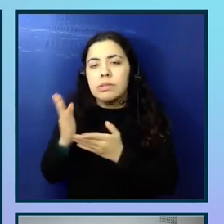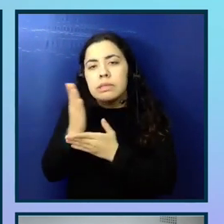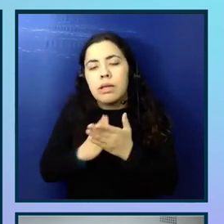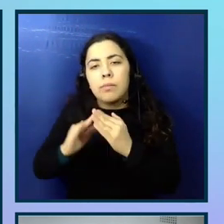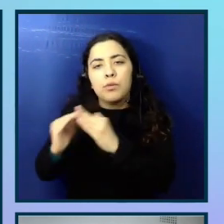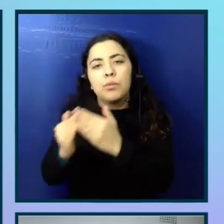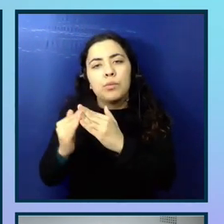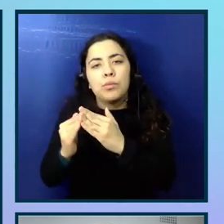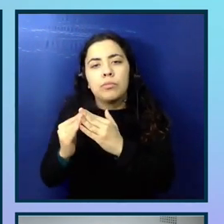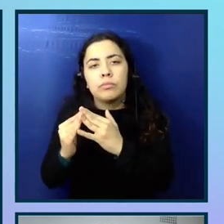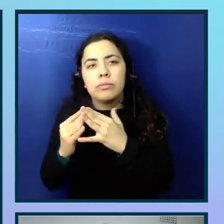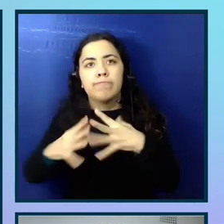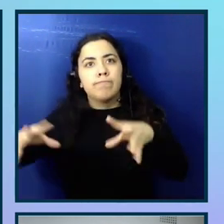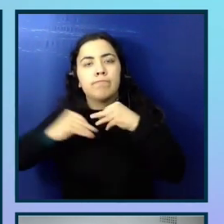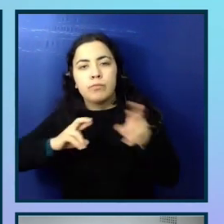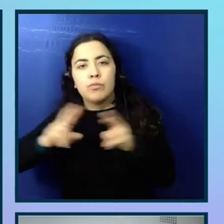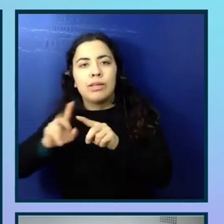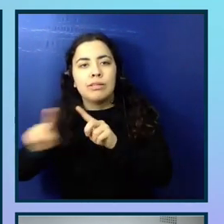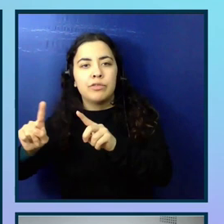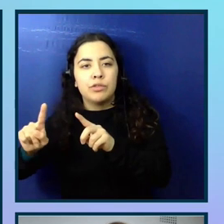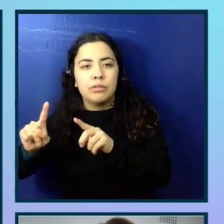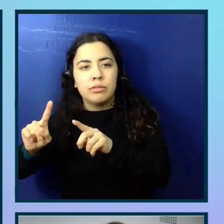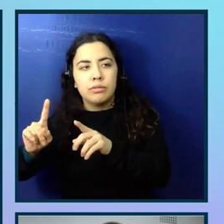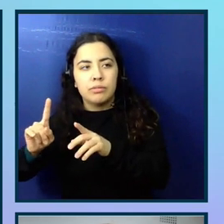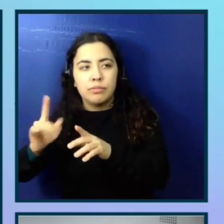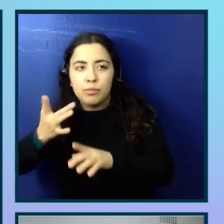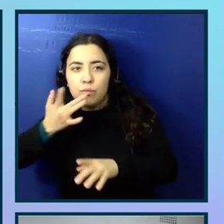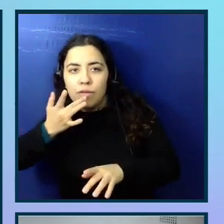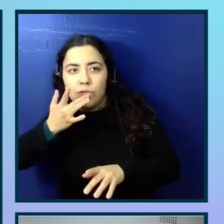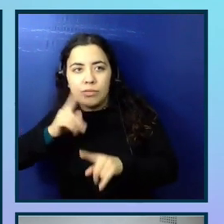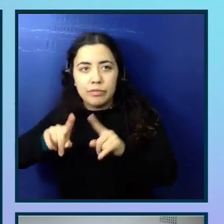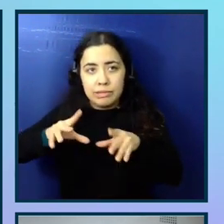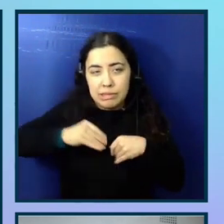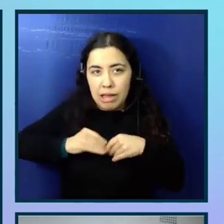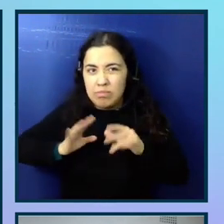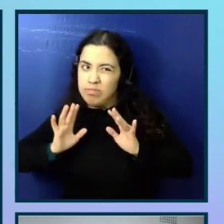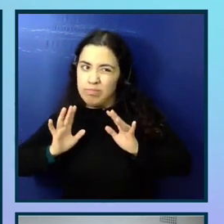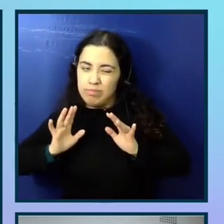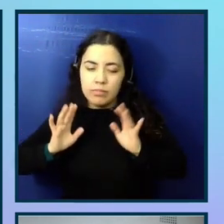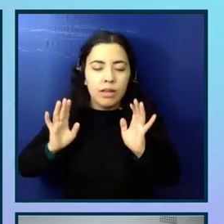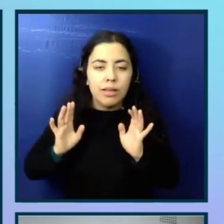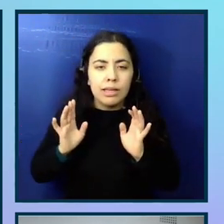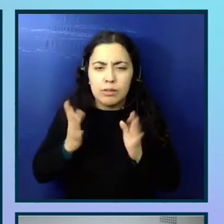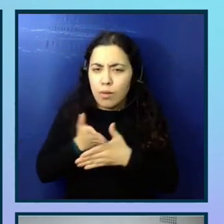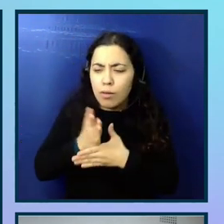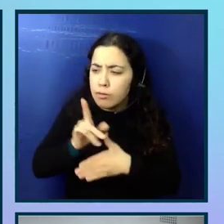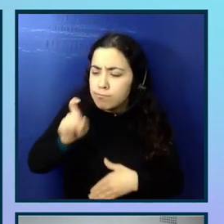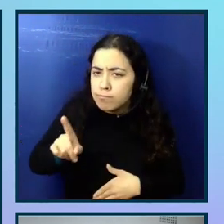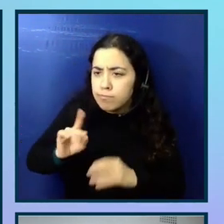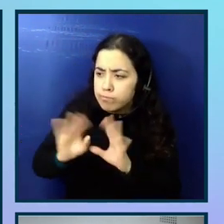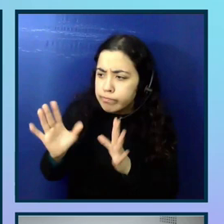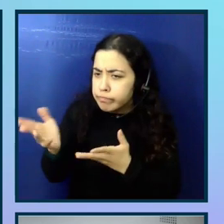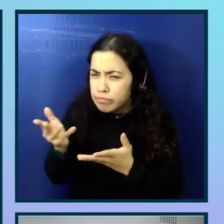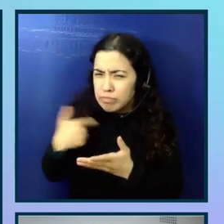practices and all individuals may have different preferences. So it's okay to kind of ask people as well